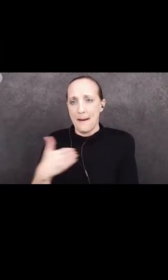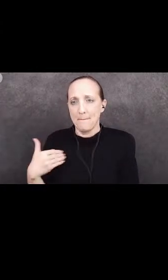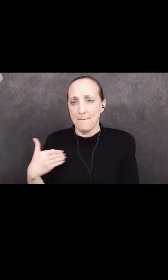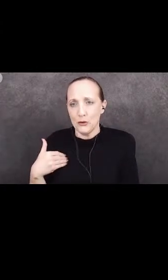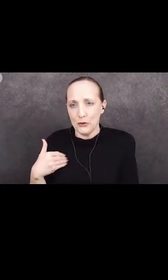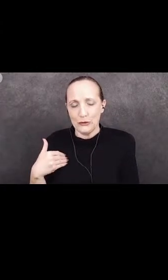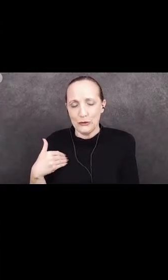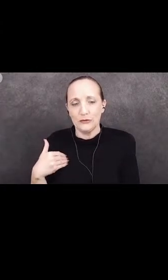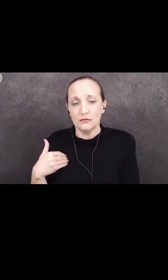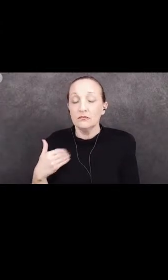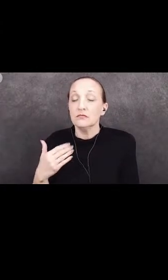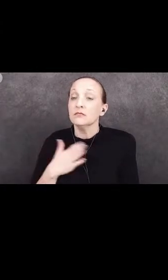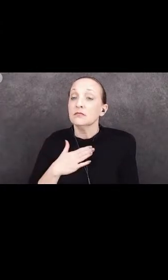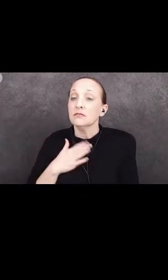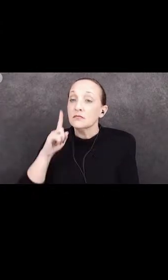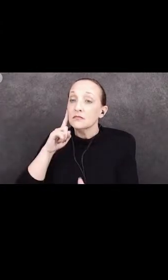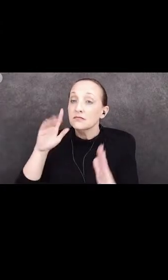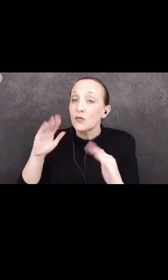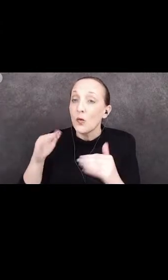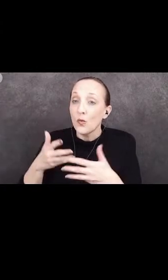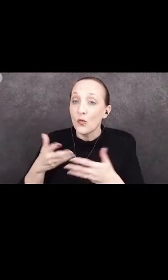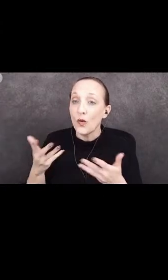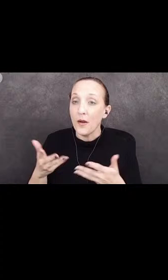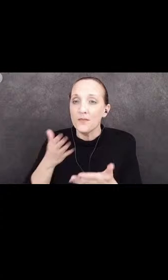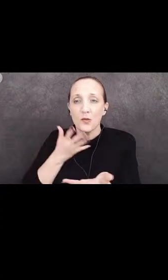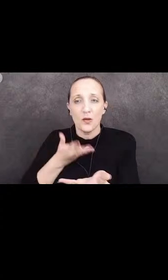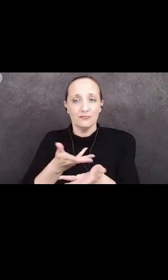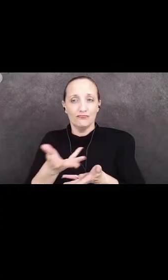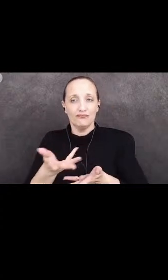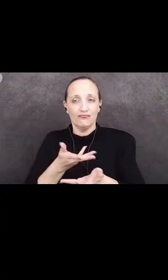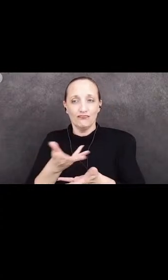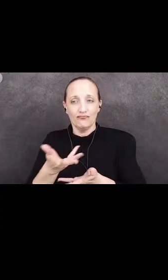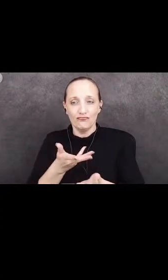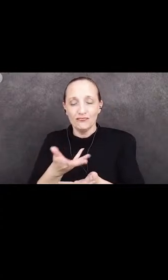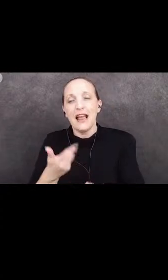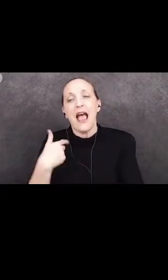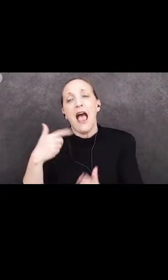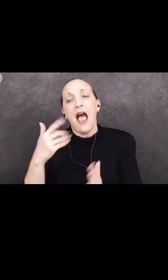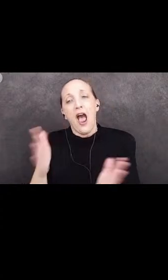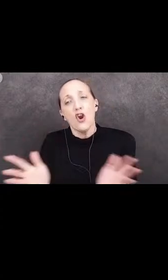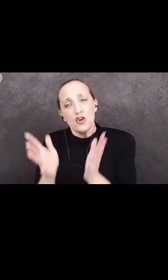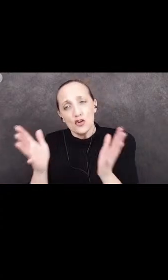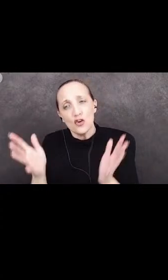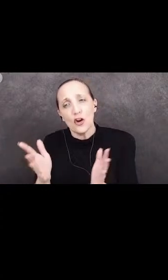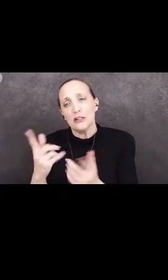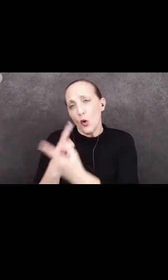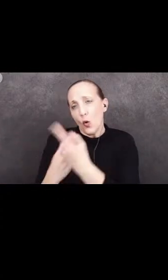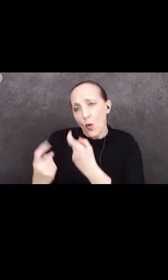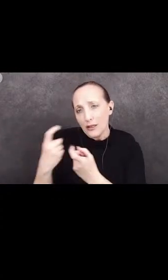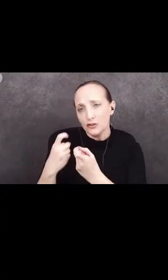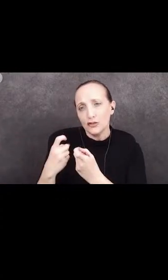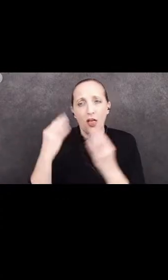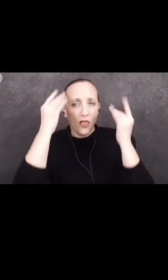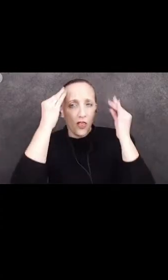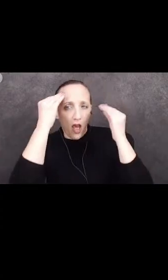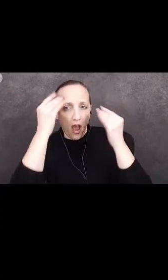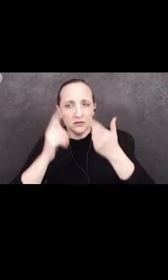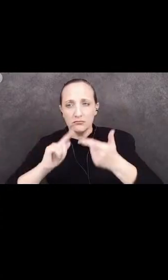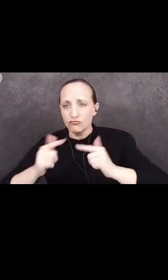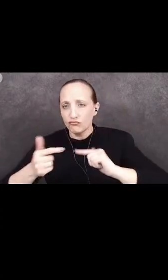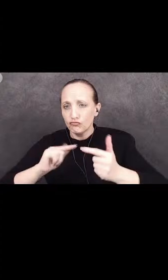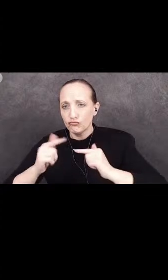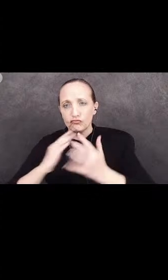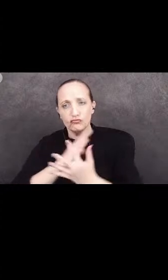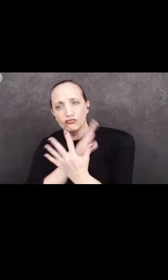my hope is that it could be an exchange. I encourage questions and thoughts to be shared throughout the discussion.